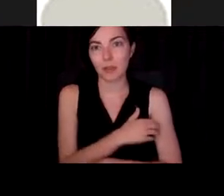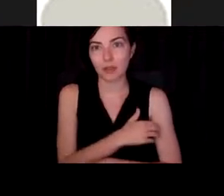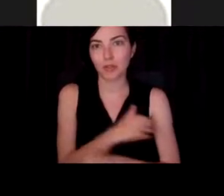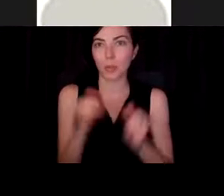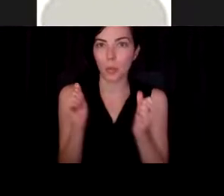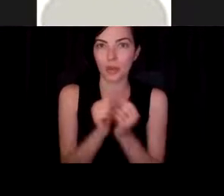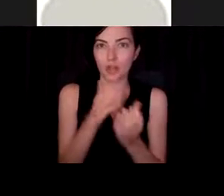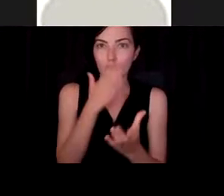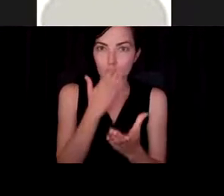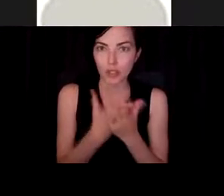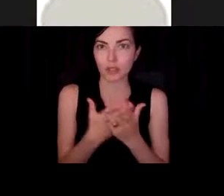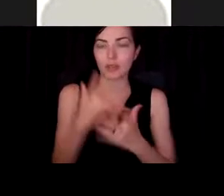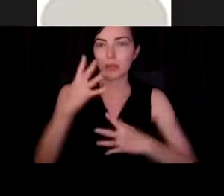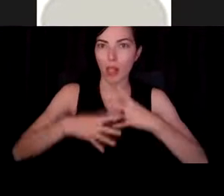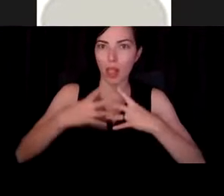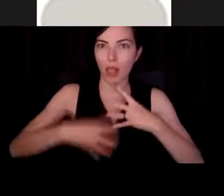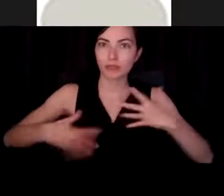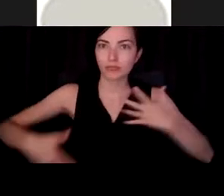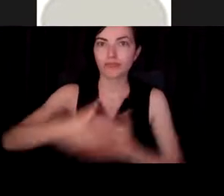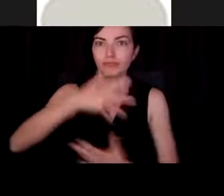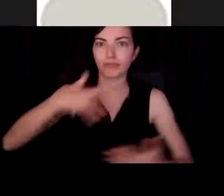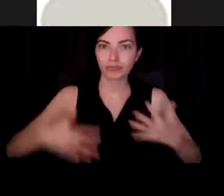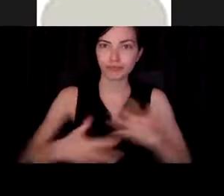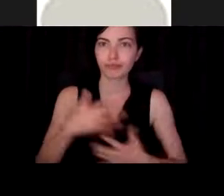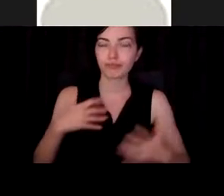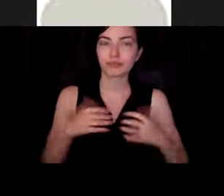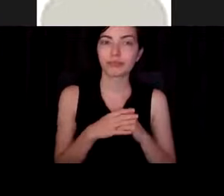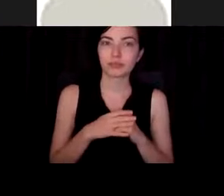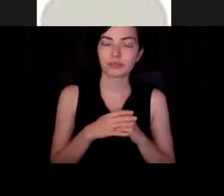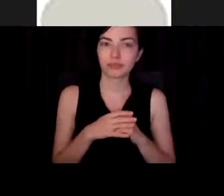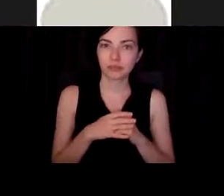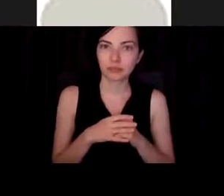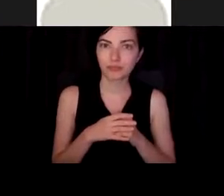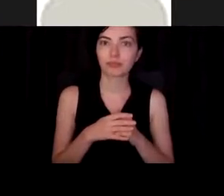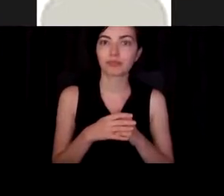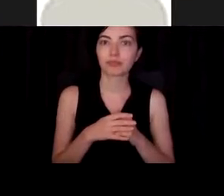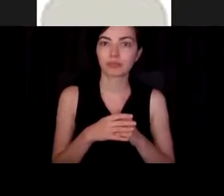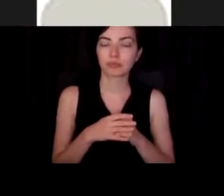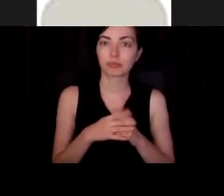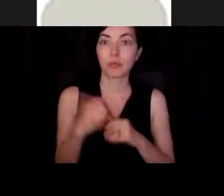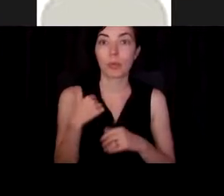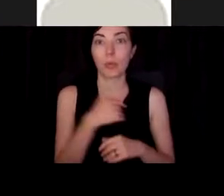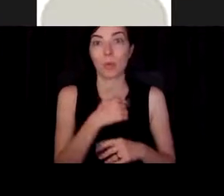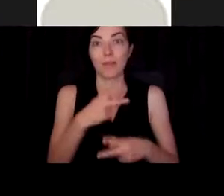supply through it and look at that. And so what we figured out that we could do is to take